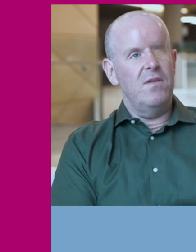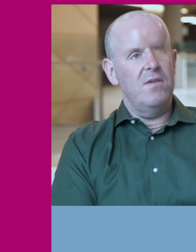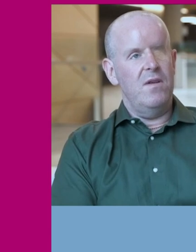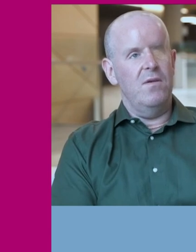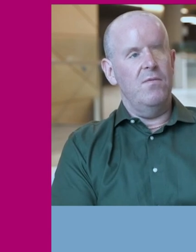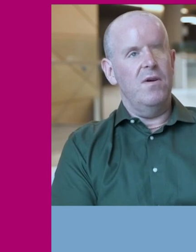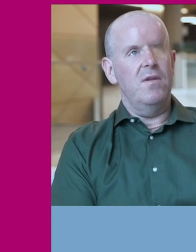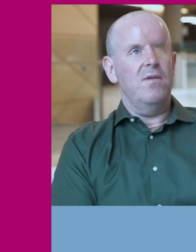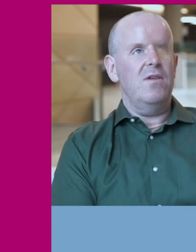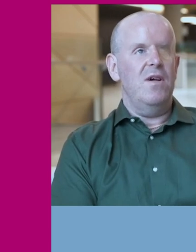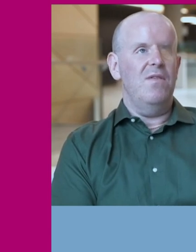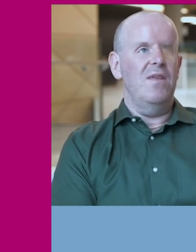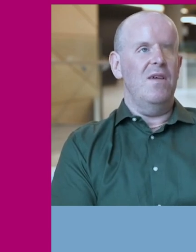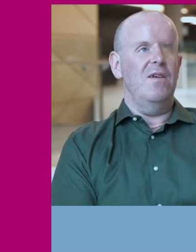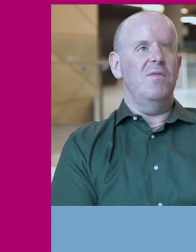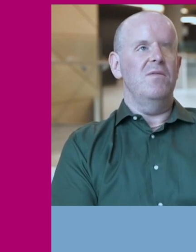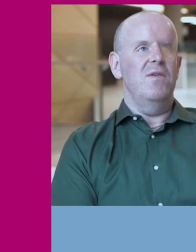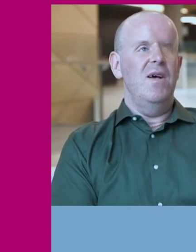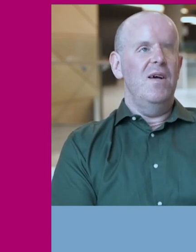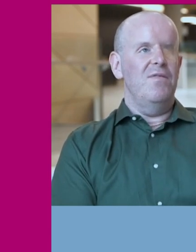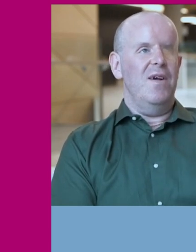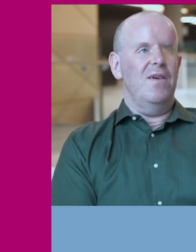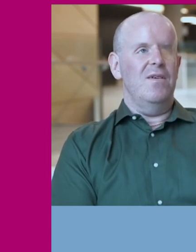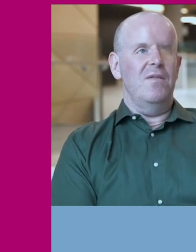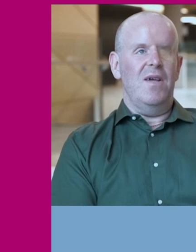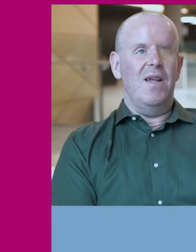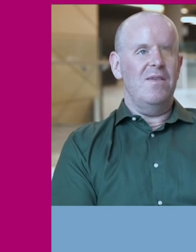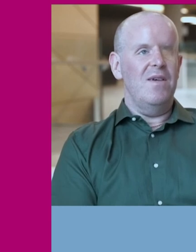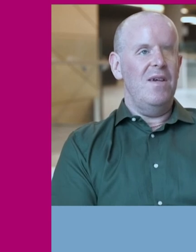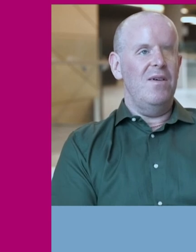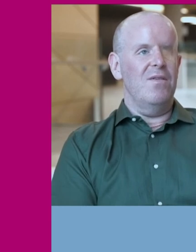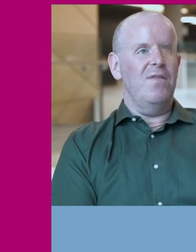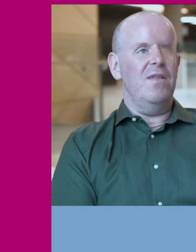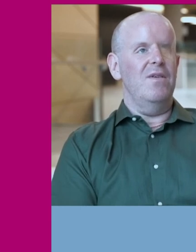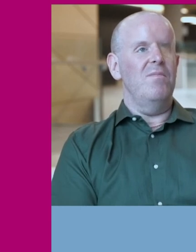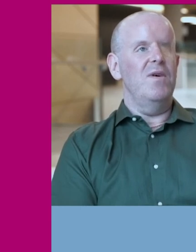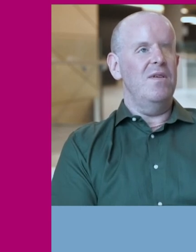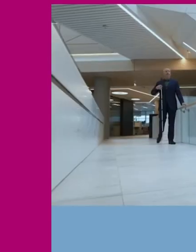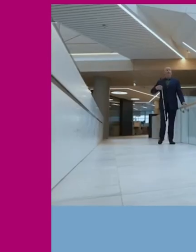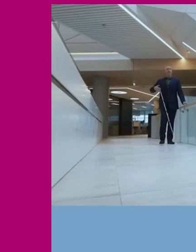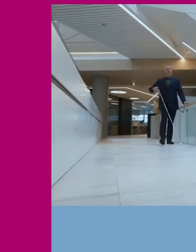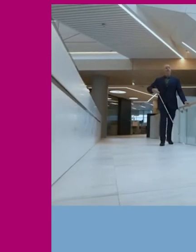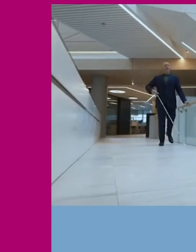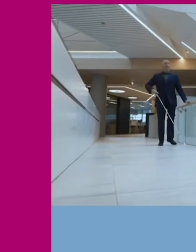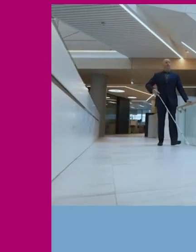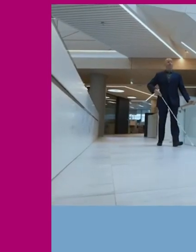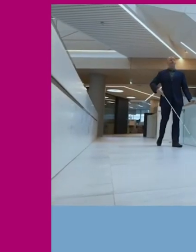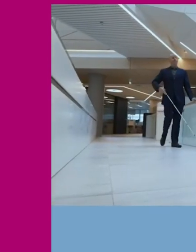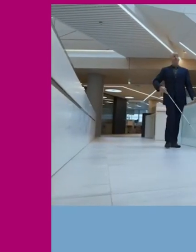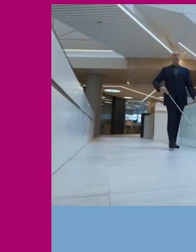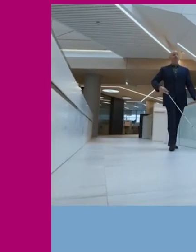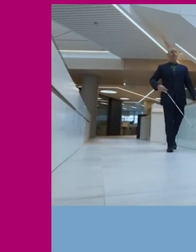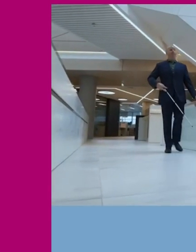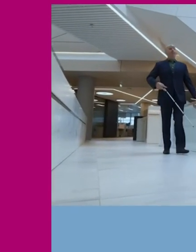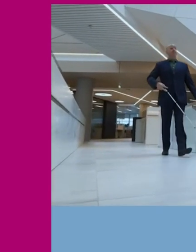means, you know, where I don't actually have to think about the fact that I can't see or the fact that I might, you know, you know, walk into